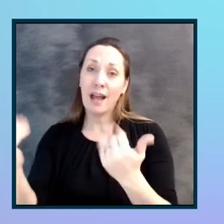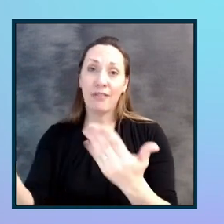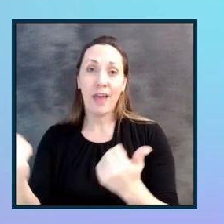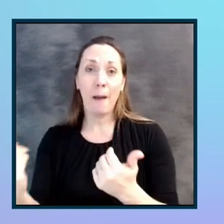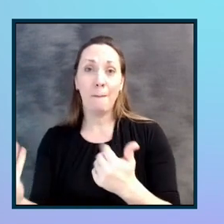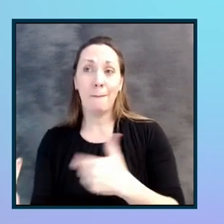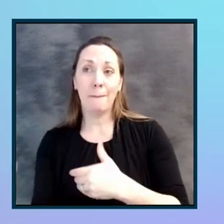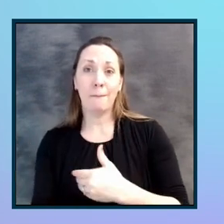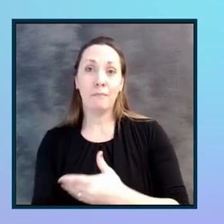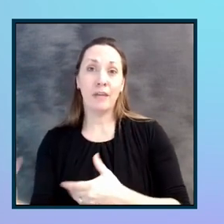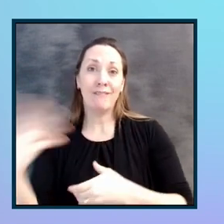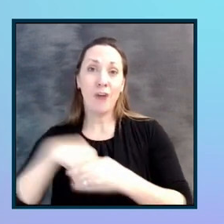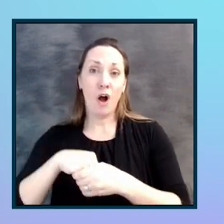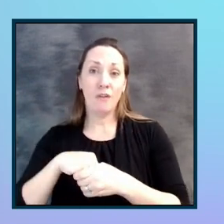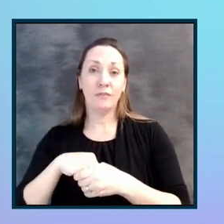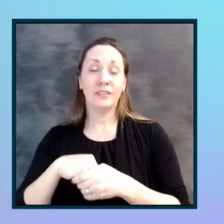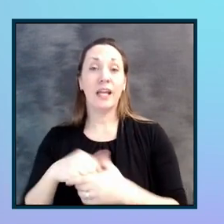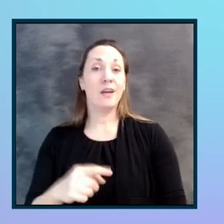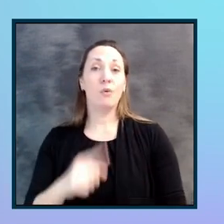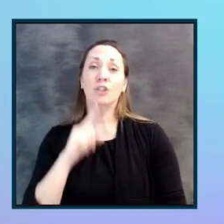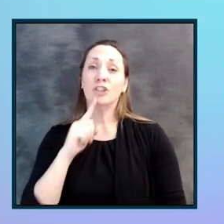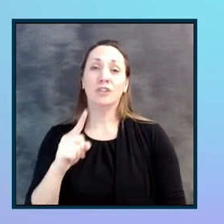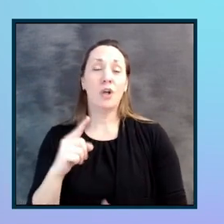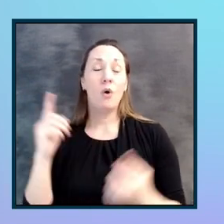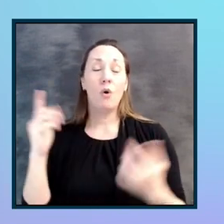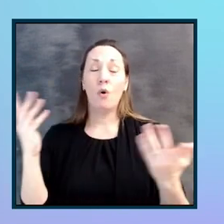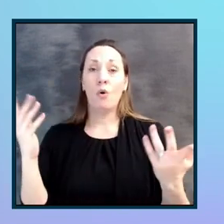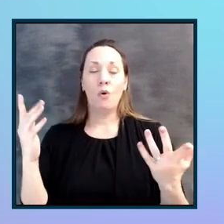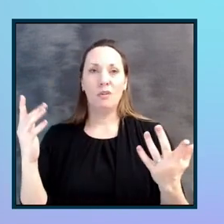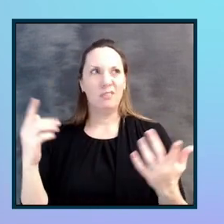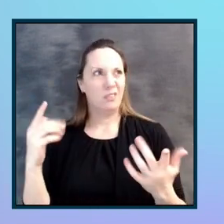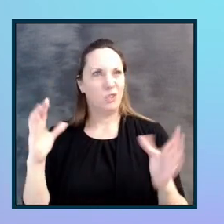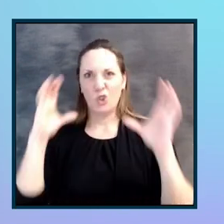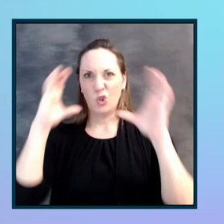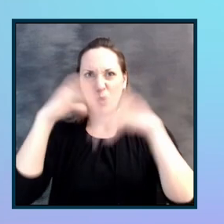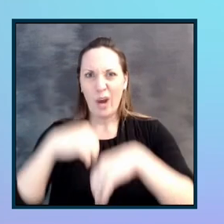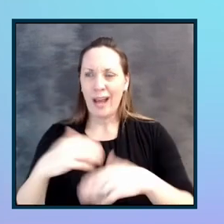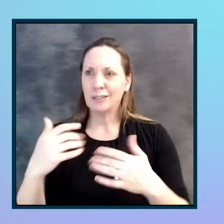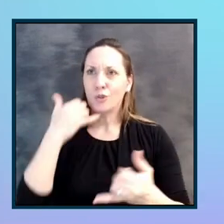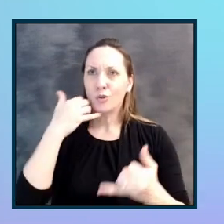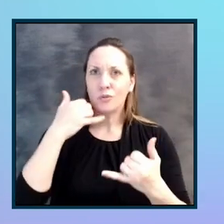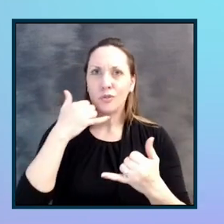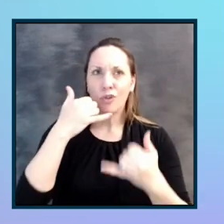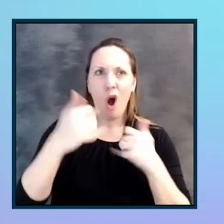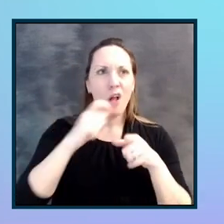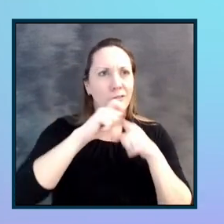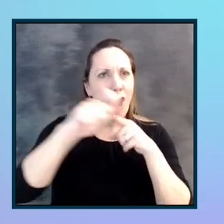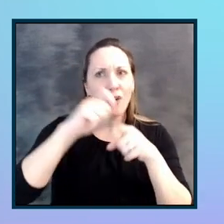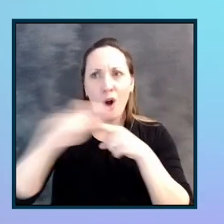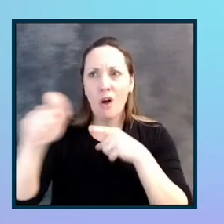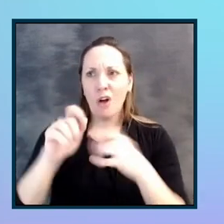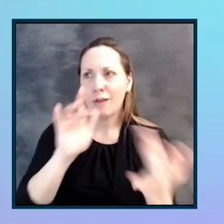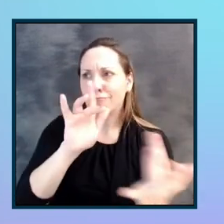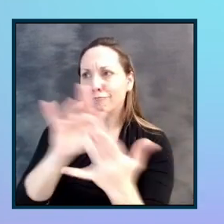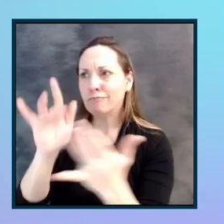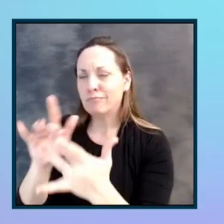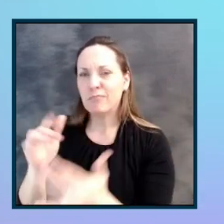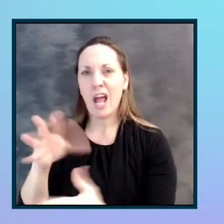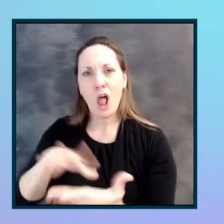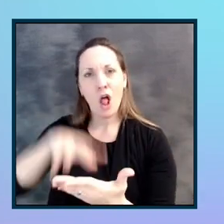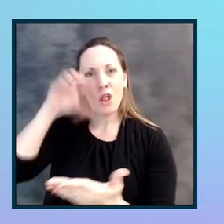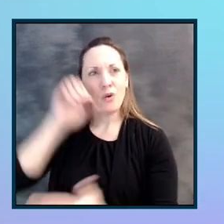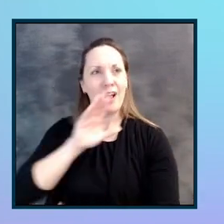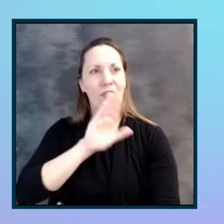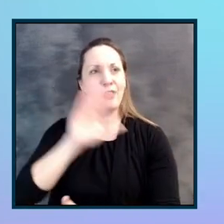on board. And it was just so crazy calling around, getting to know everybody's story because it had some differences